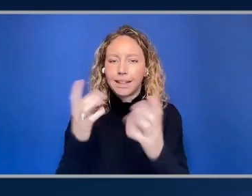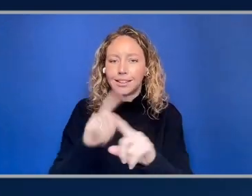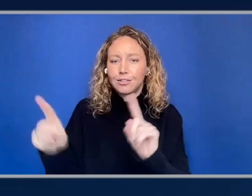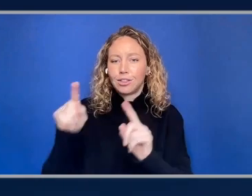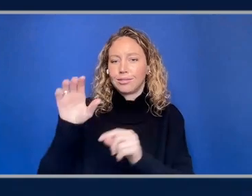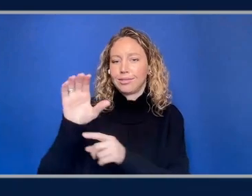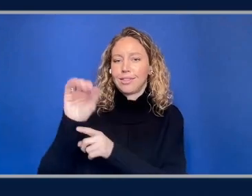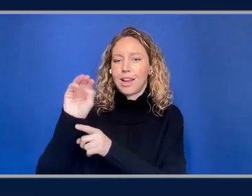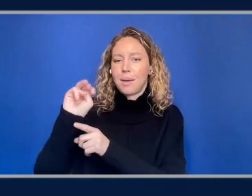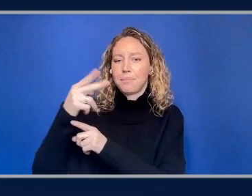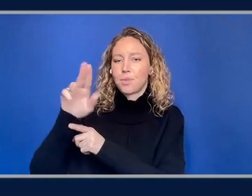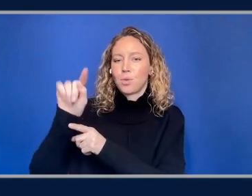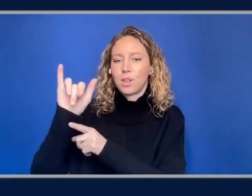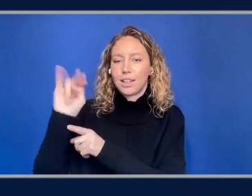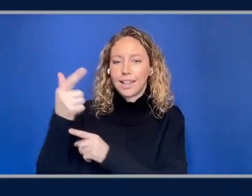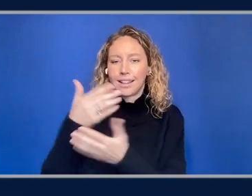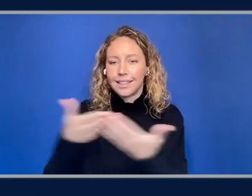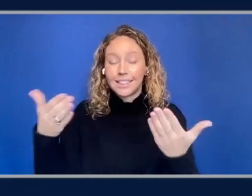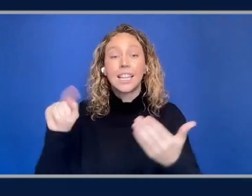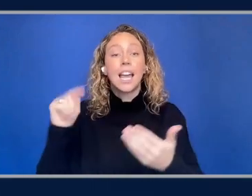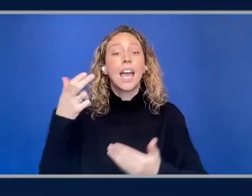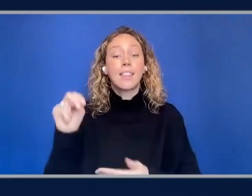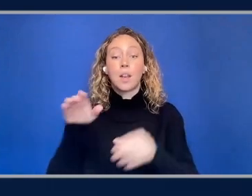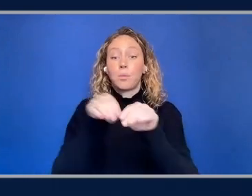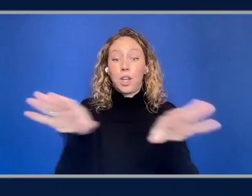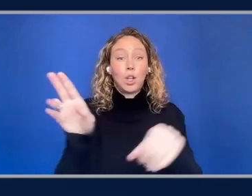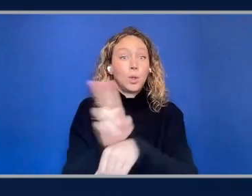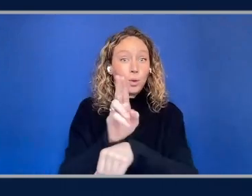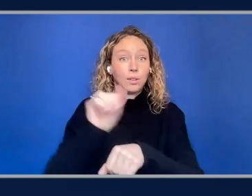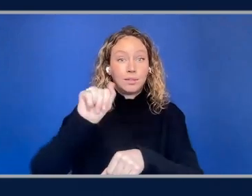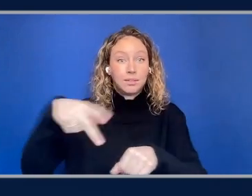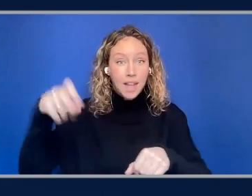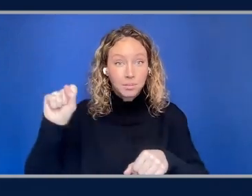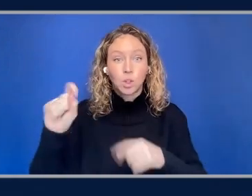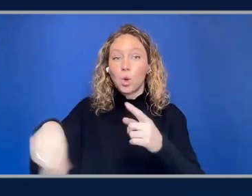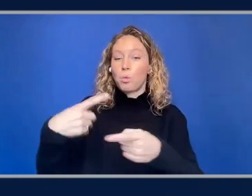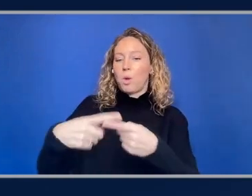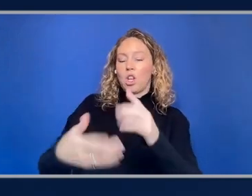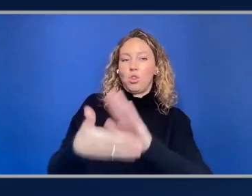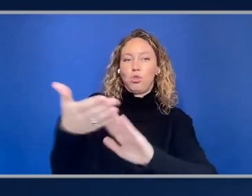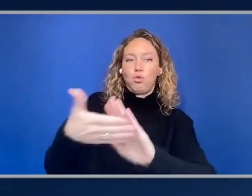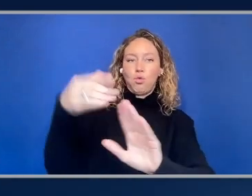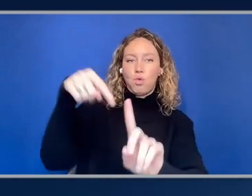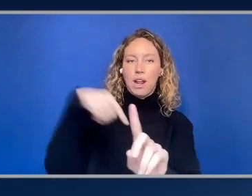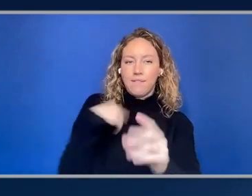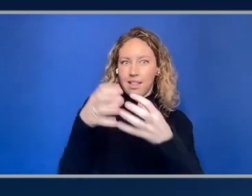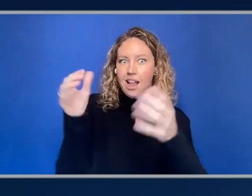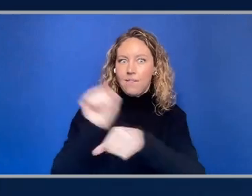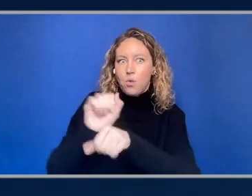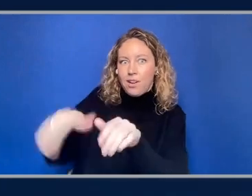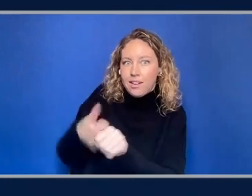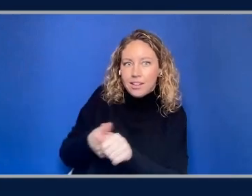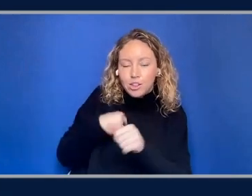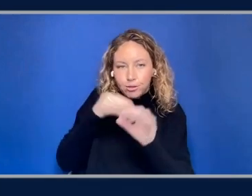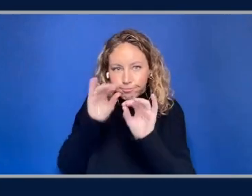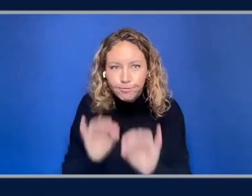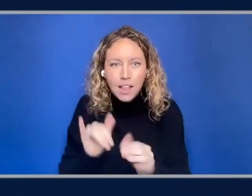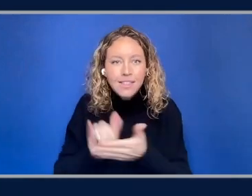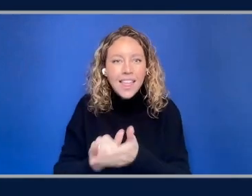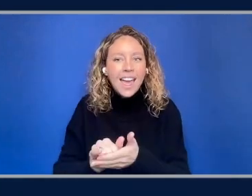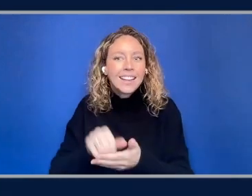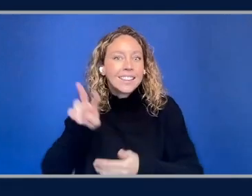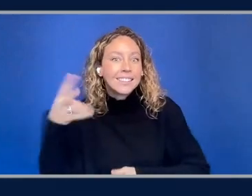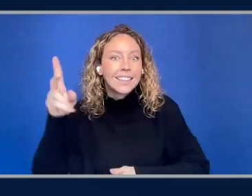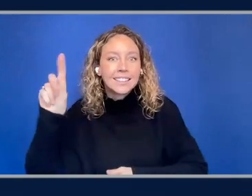finally get to actually deploy your applications. Now, once they're running, there's a bunch of work that goes on in sort of like the day two phase or